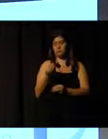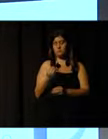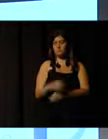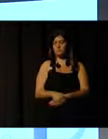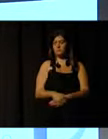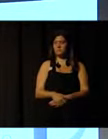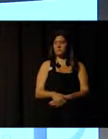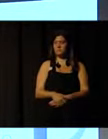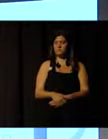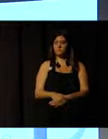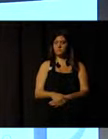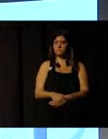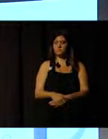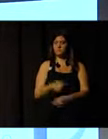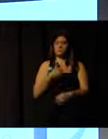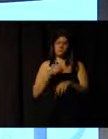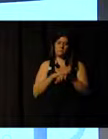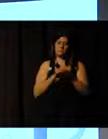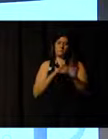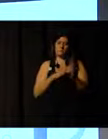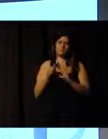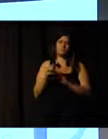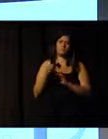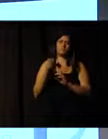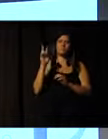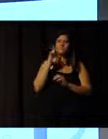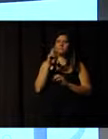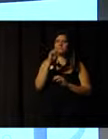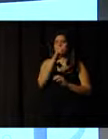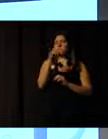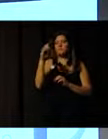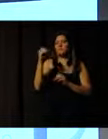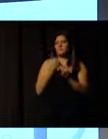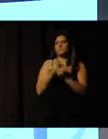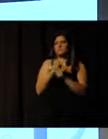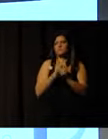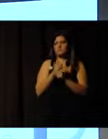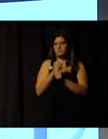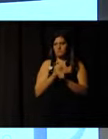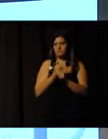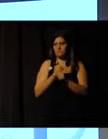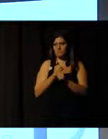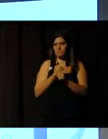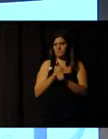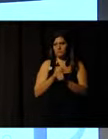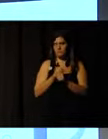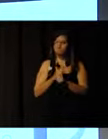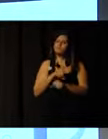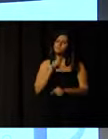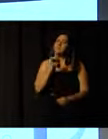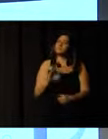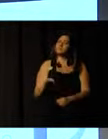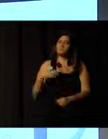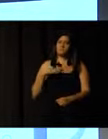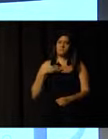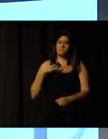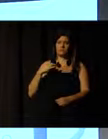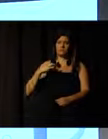We're talking now quickly of 110 years of history of an institution,